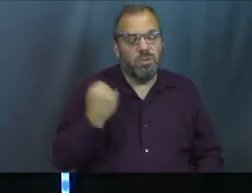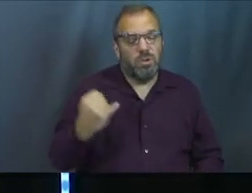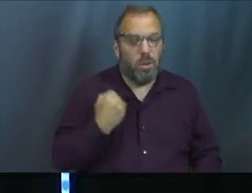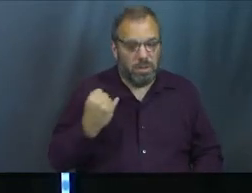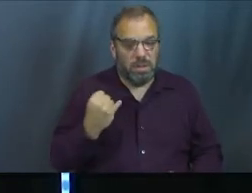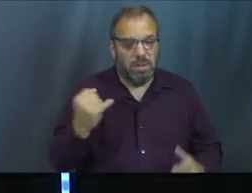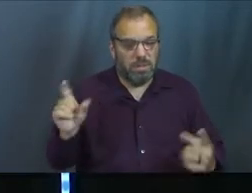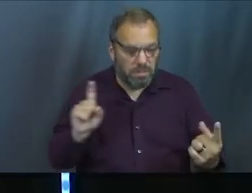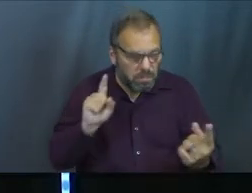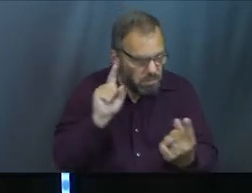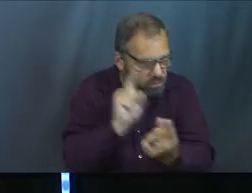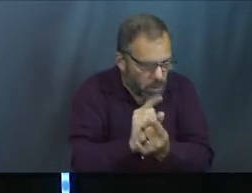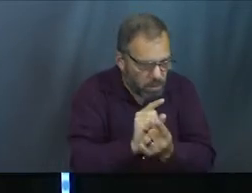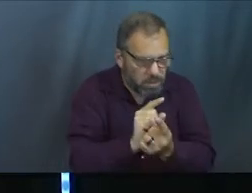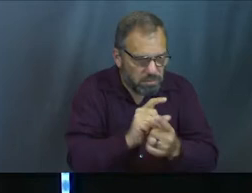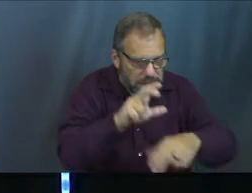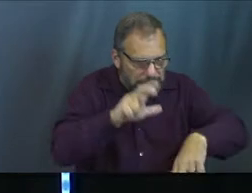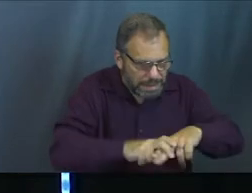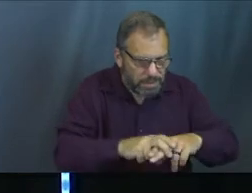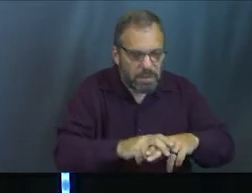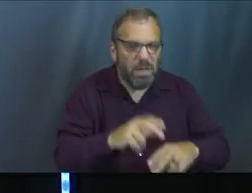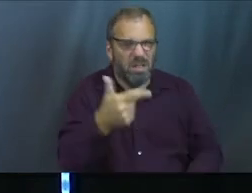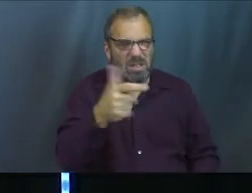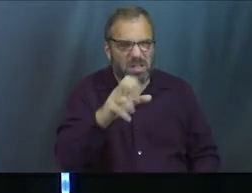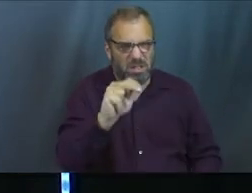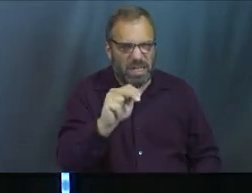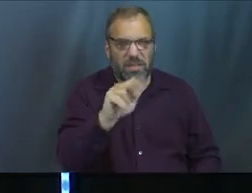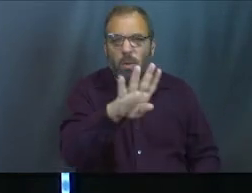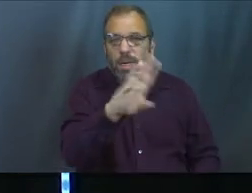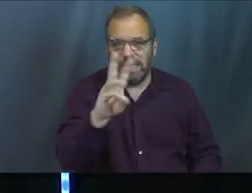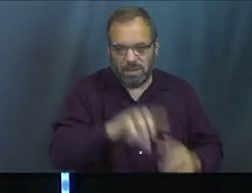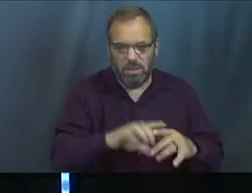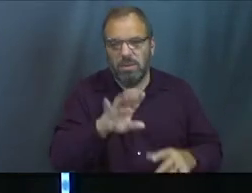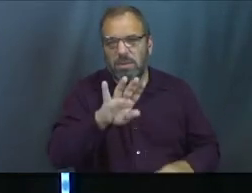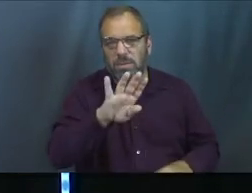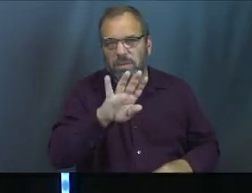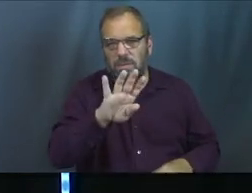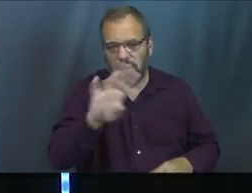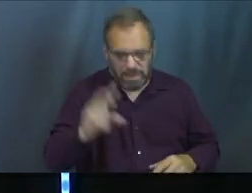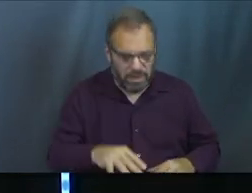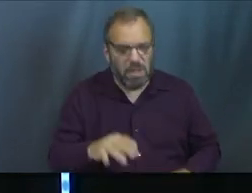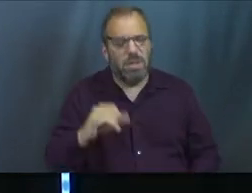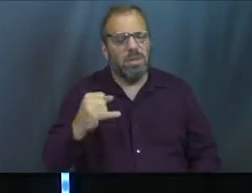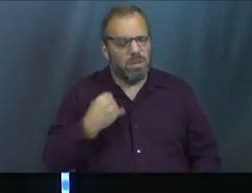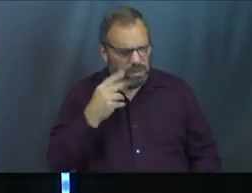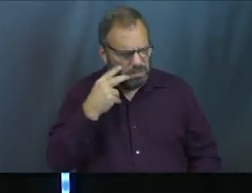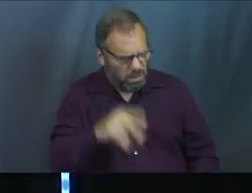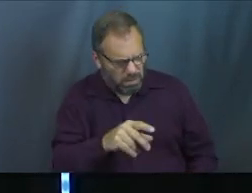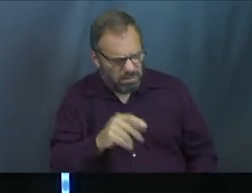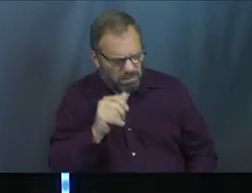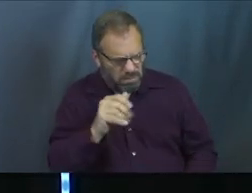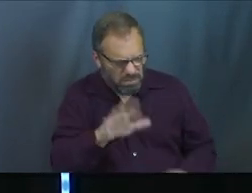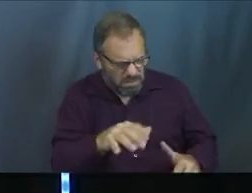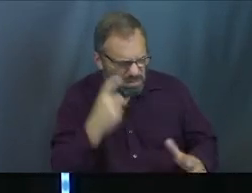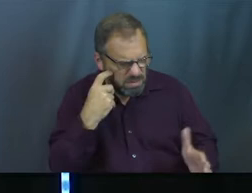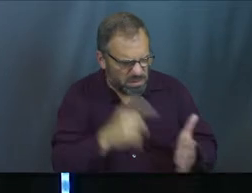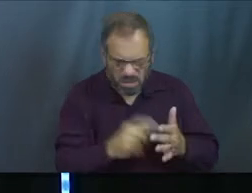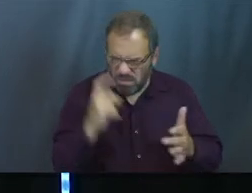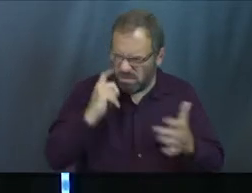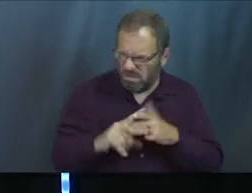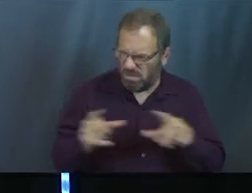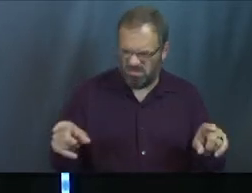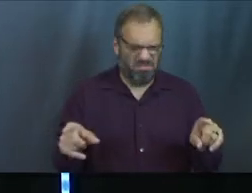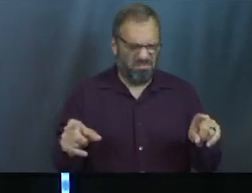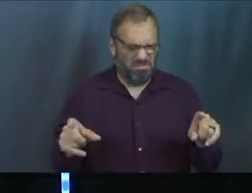comes to them while they're sitting around. So Genesis 40, 6 through 7 says, when Joseph saw them the next morning, he noticed that they